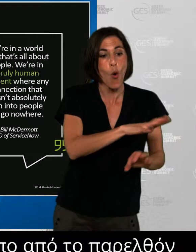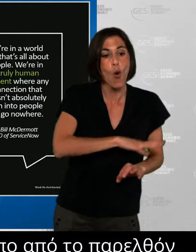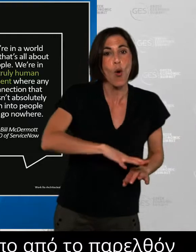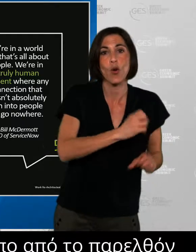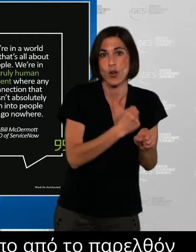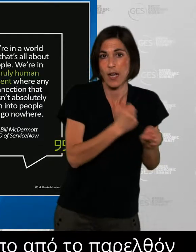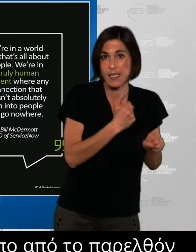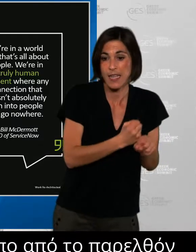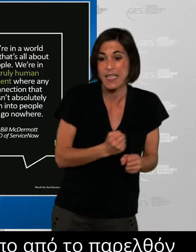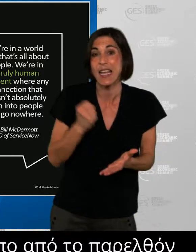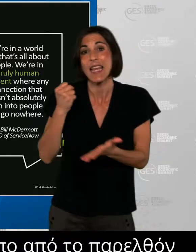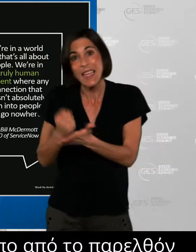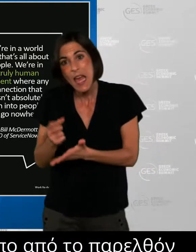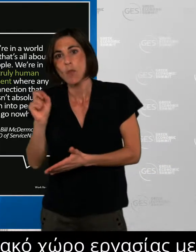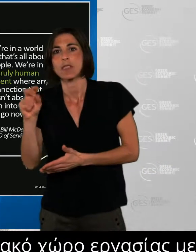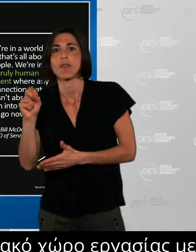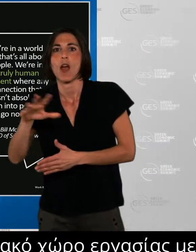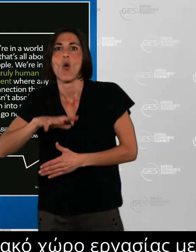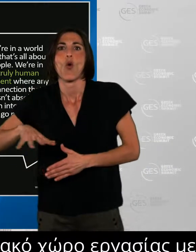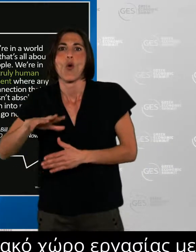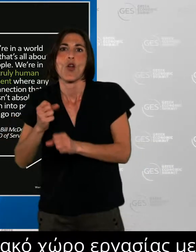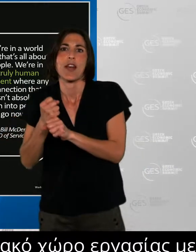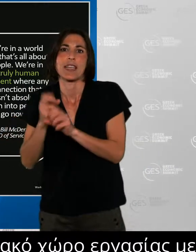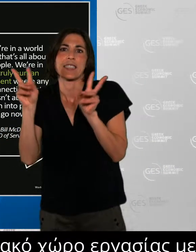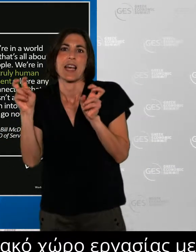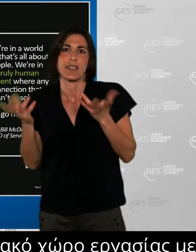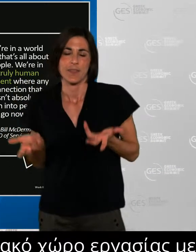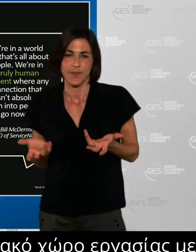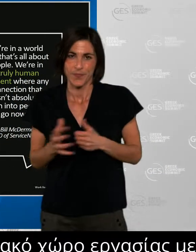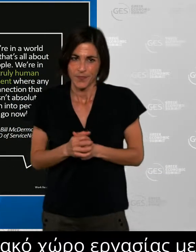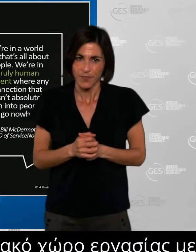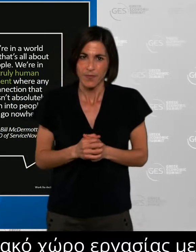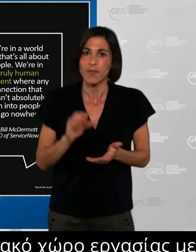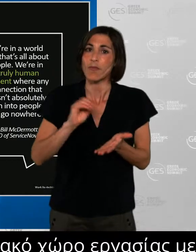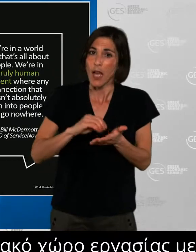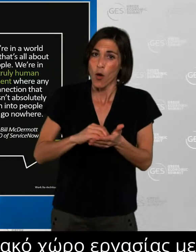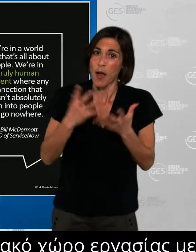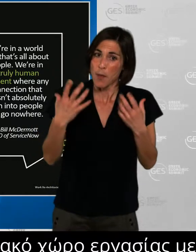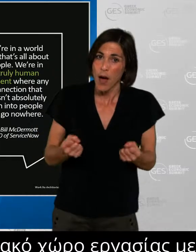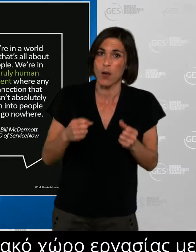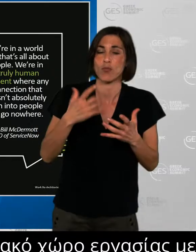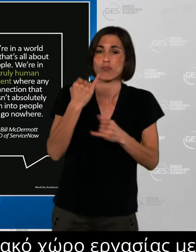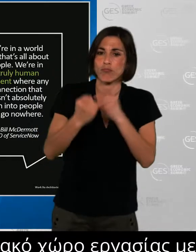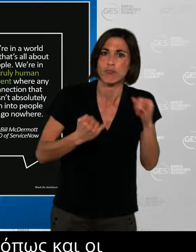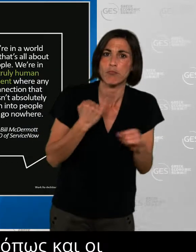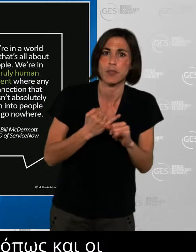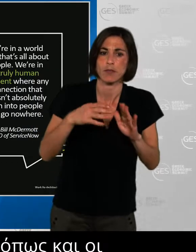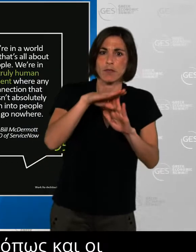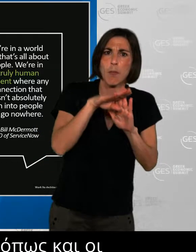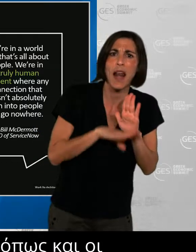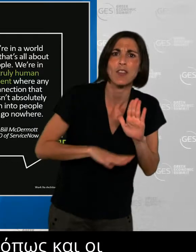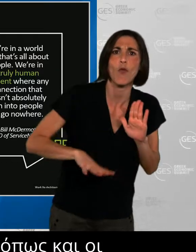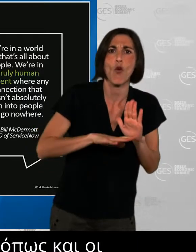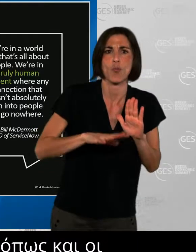exploding as we're all spending time on these digital platforms. We're seeing organizations shift their business models